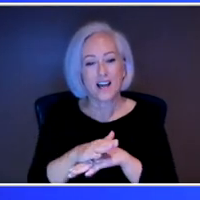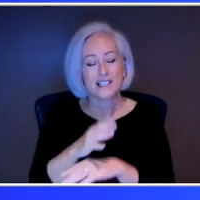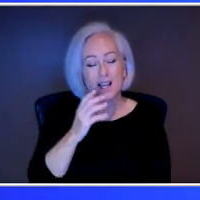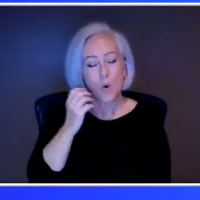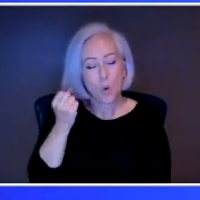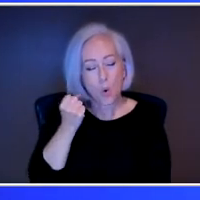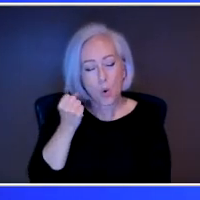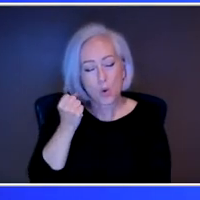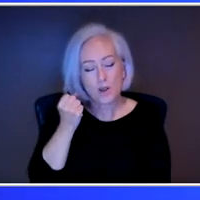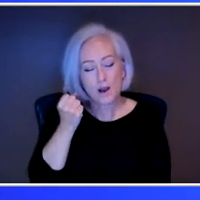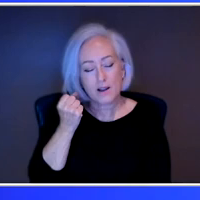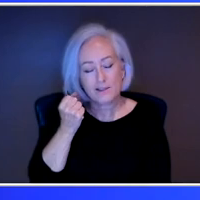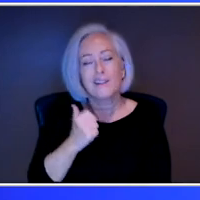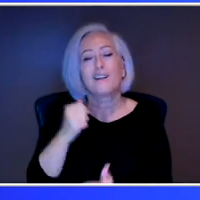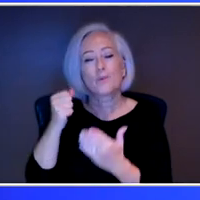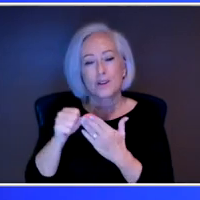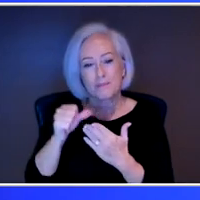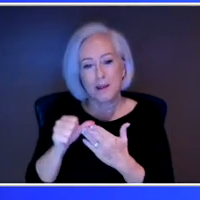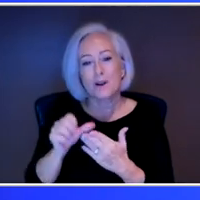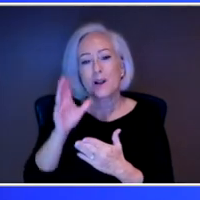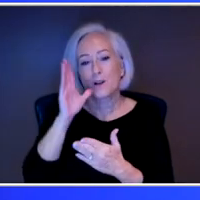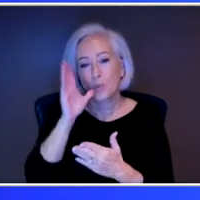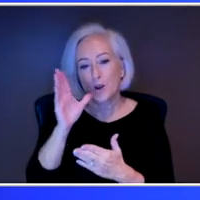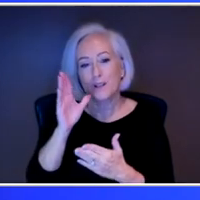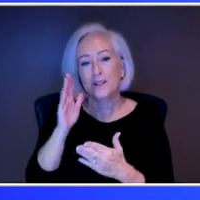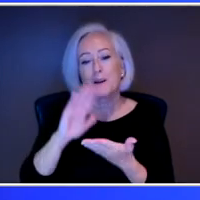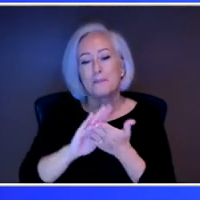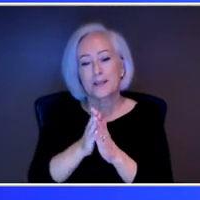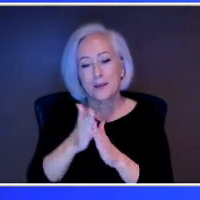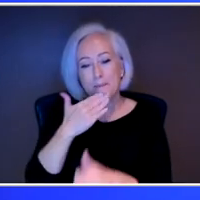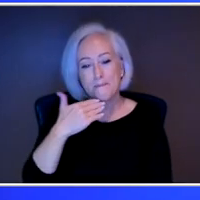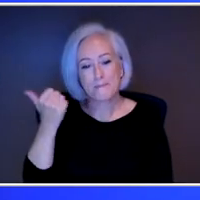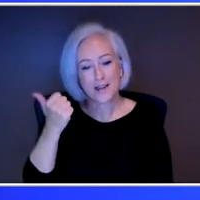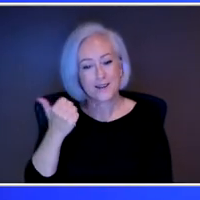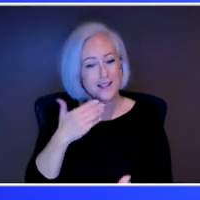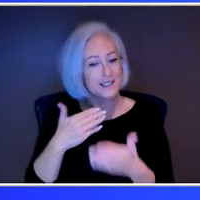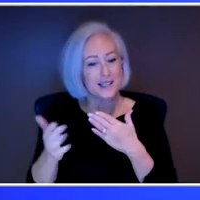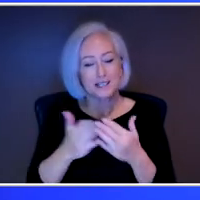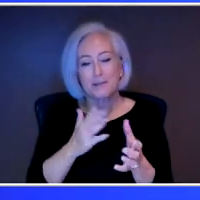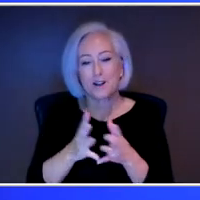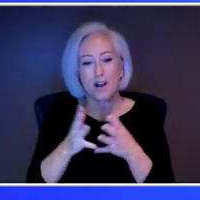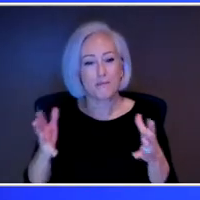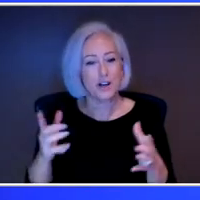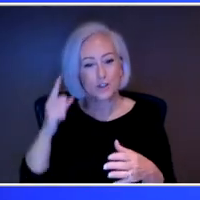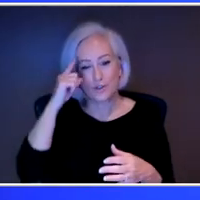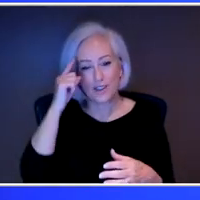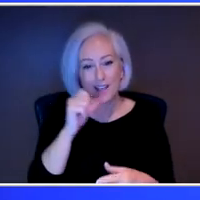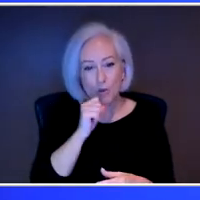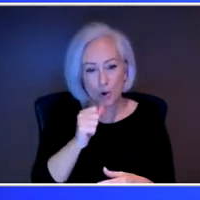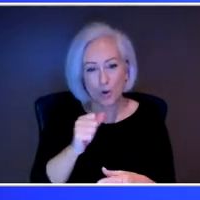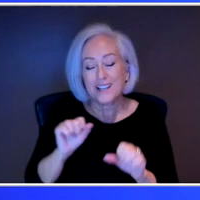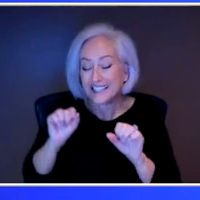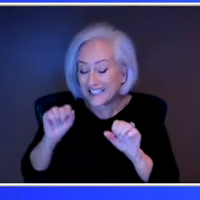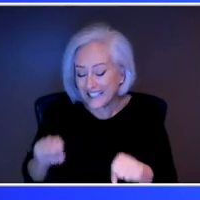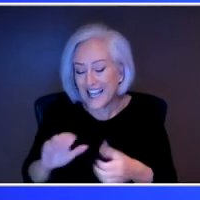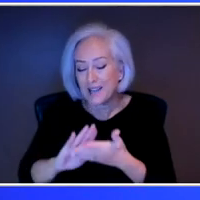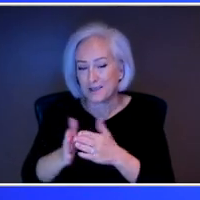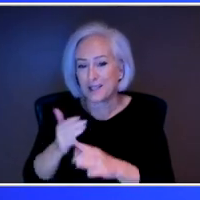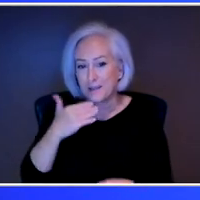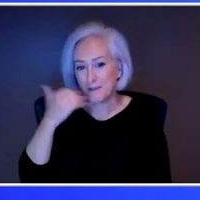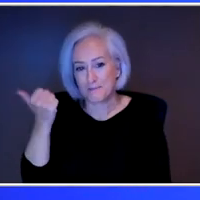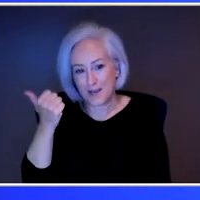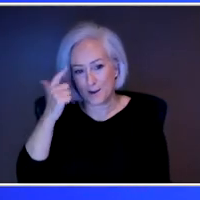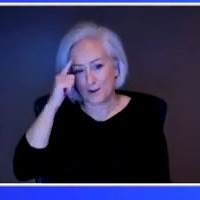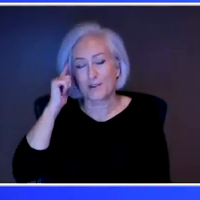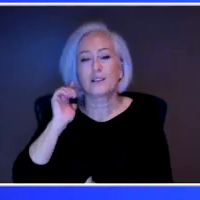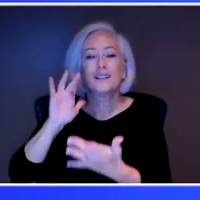can get better no matter how much you think it can't and won't get better. It can reach out to your